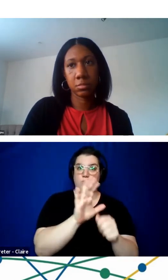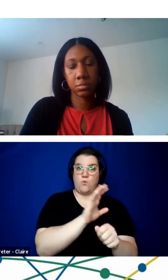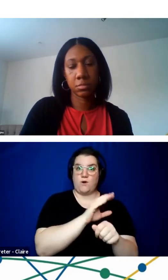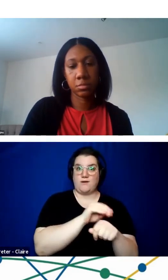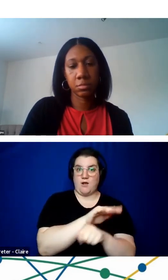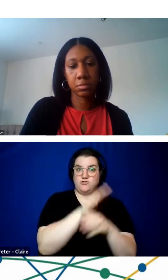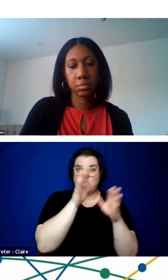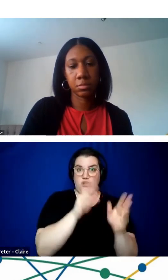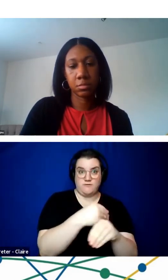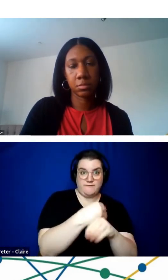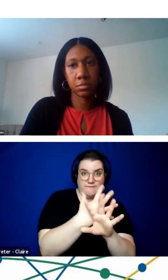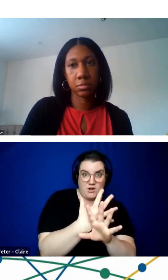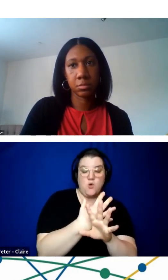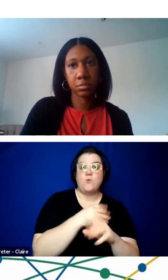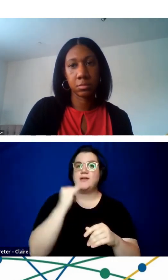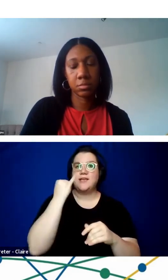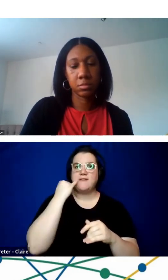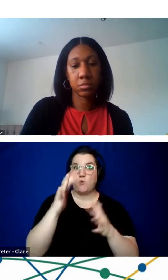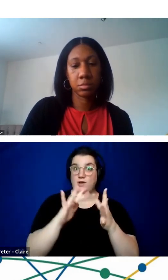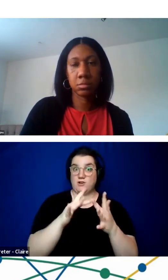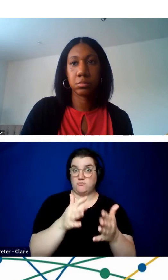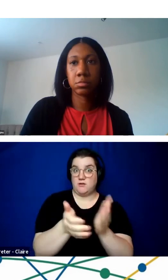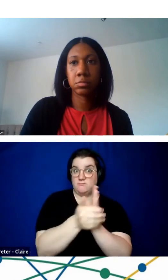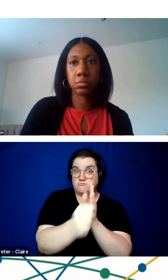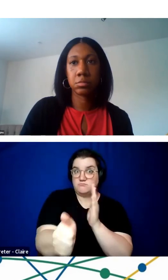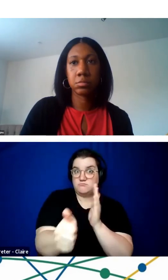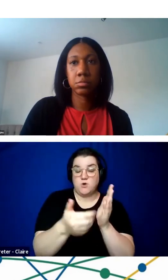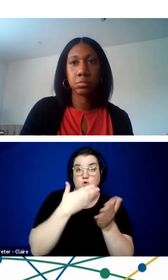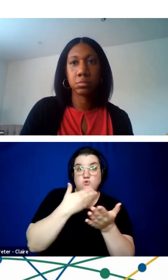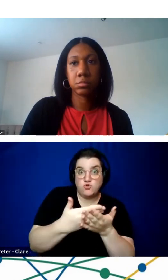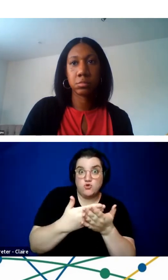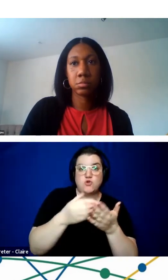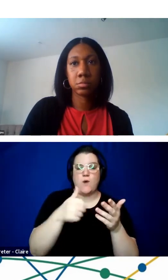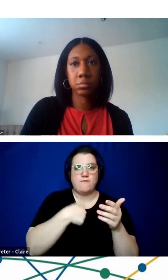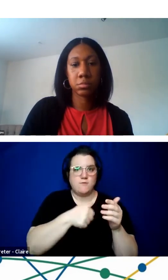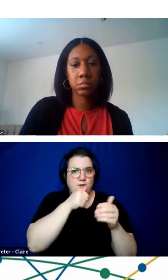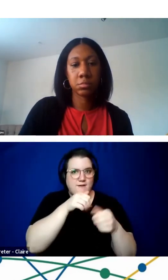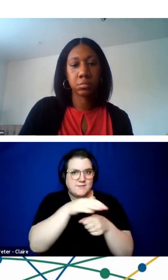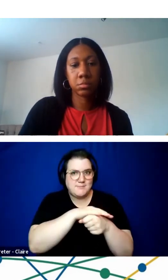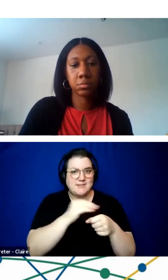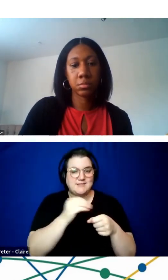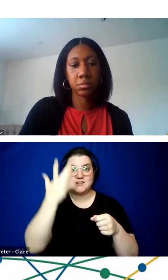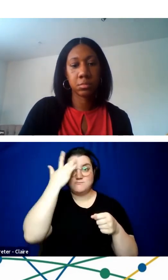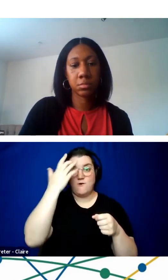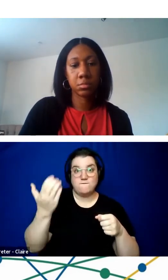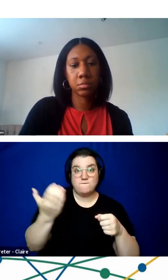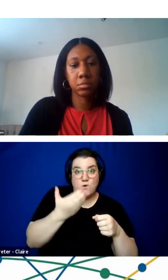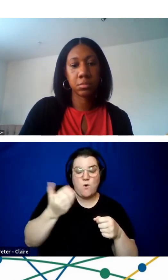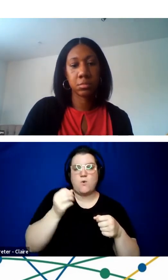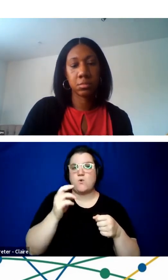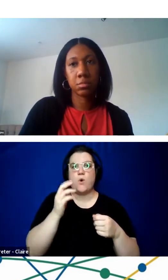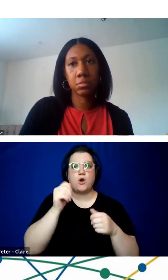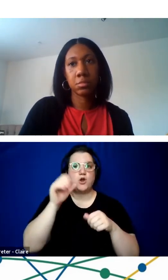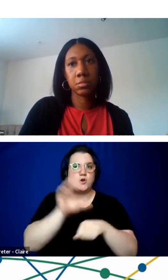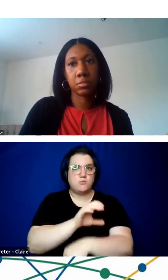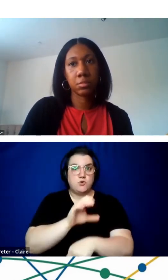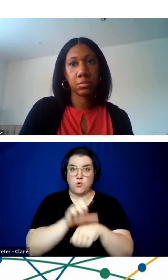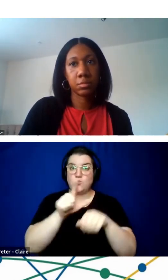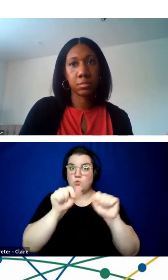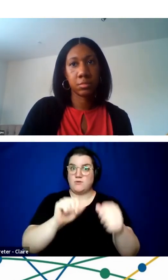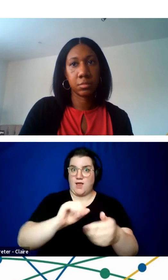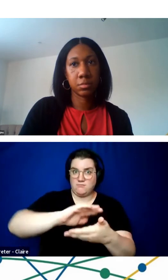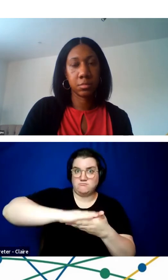If you have good internet, a private space, and a smartphone or computer, home may be a great location to access sessions.